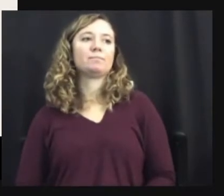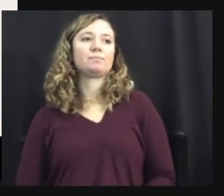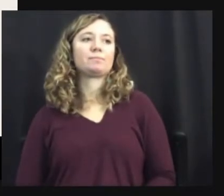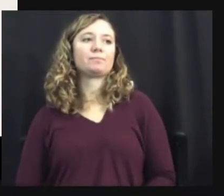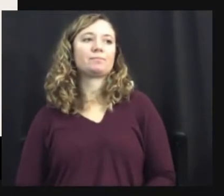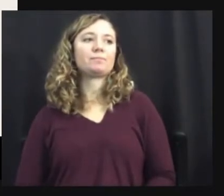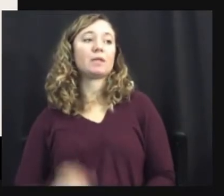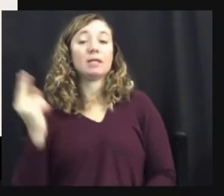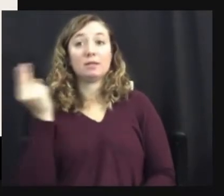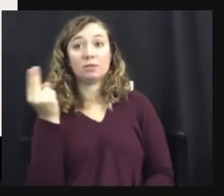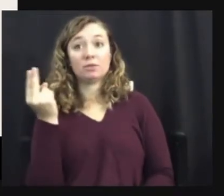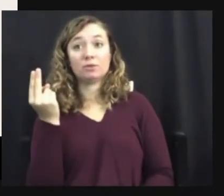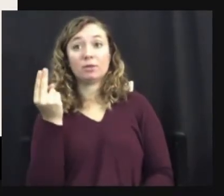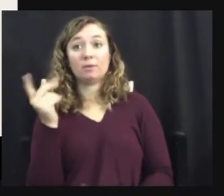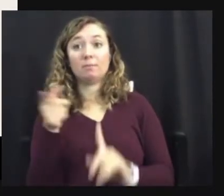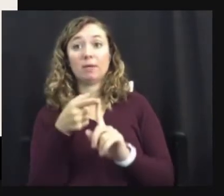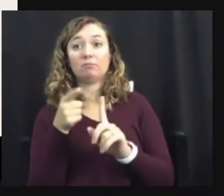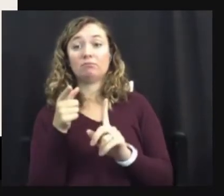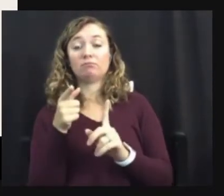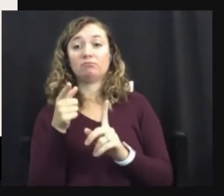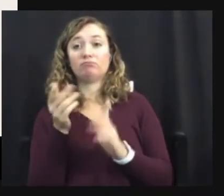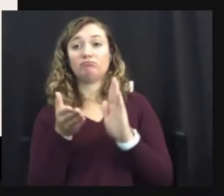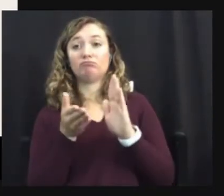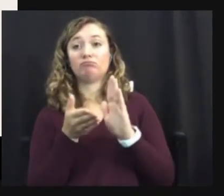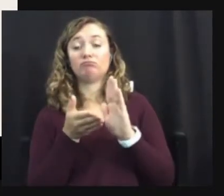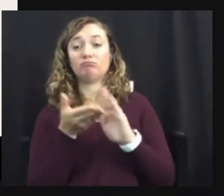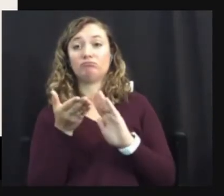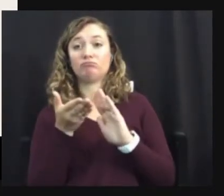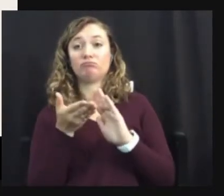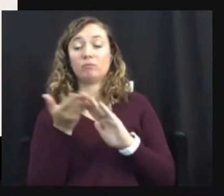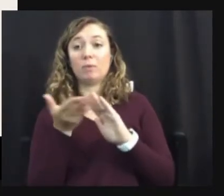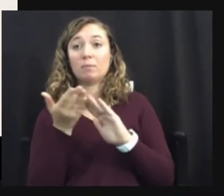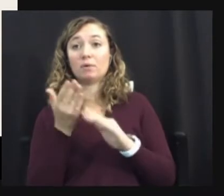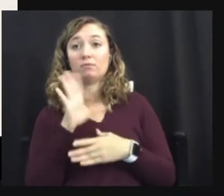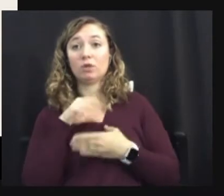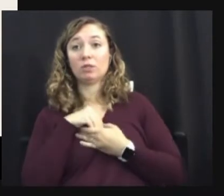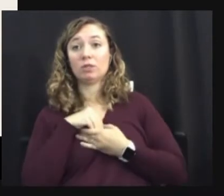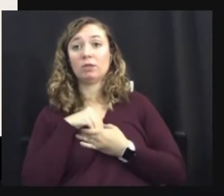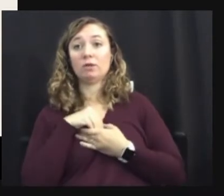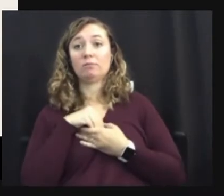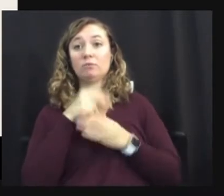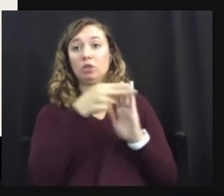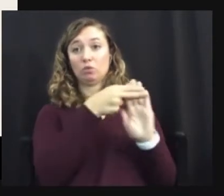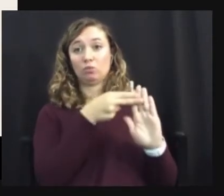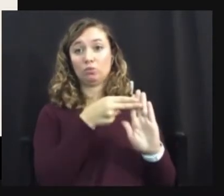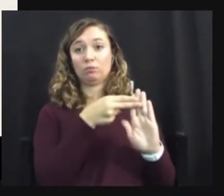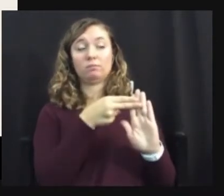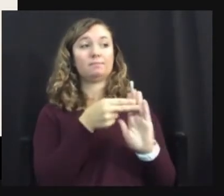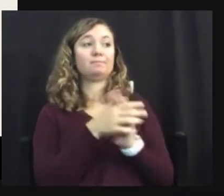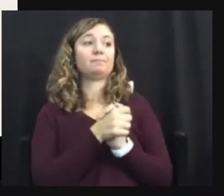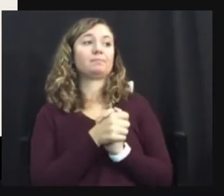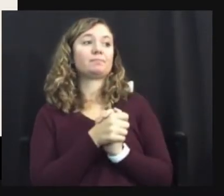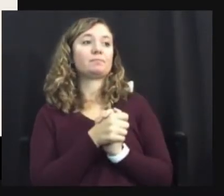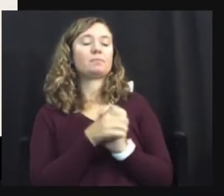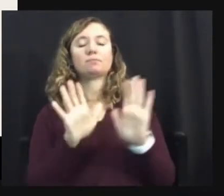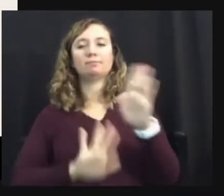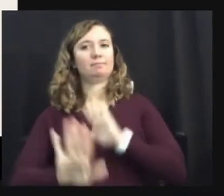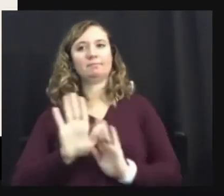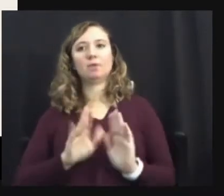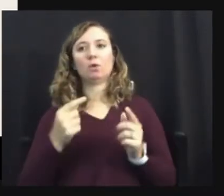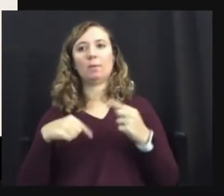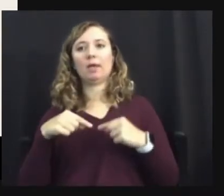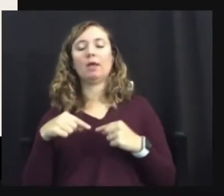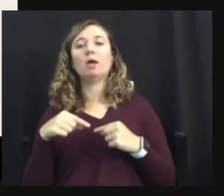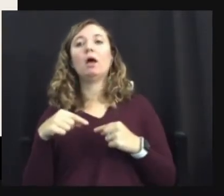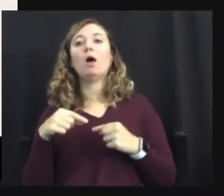the development of autism as a diagnosis. And, and I want to back up a little bit and say that